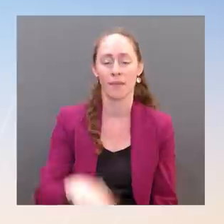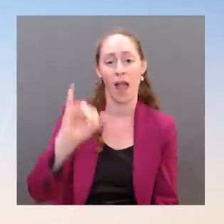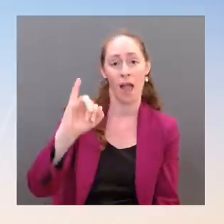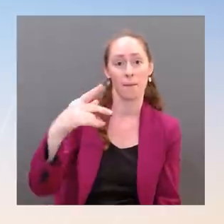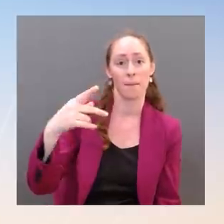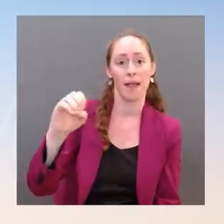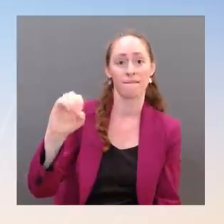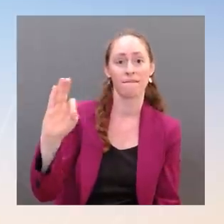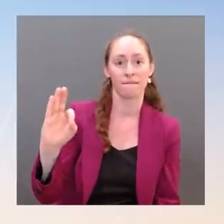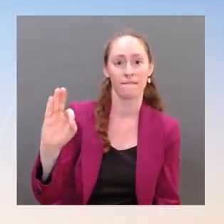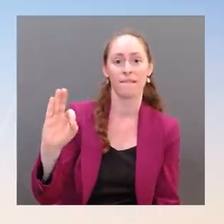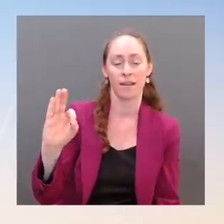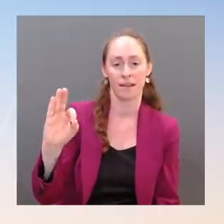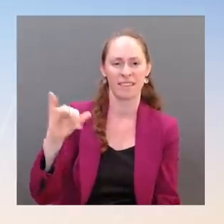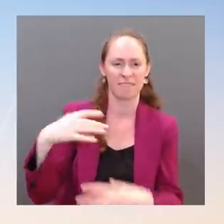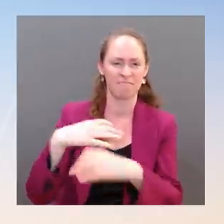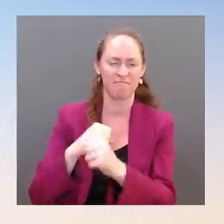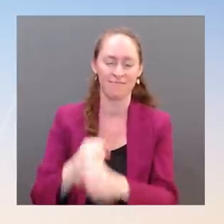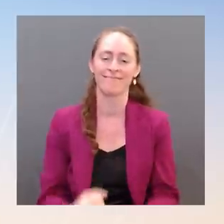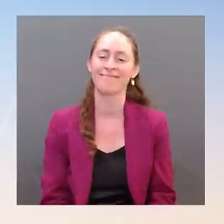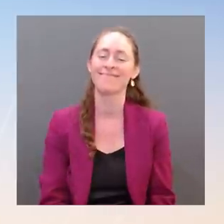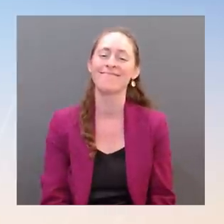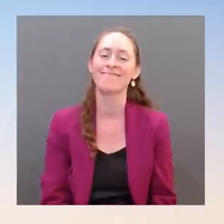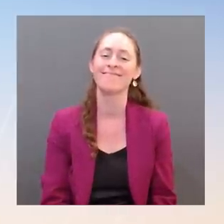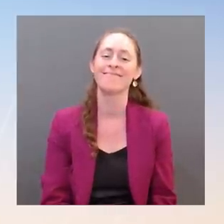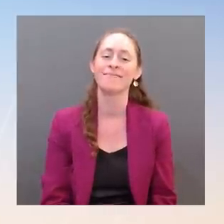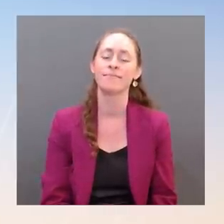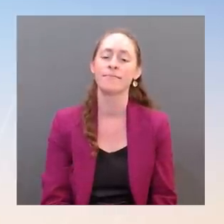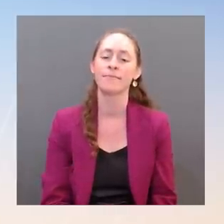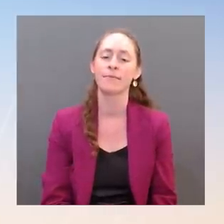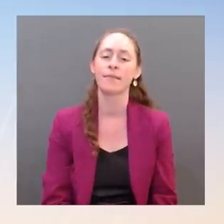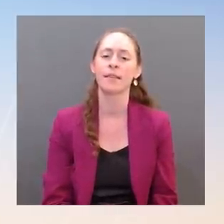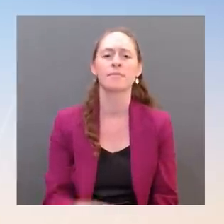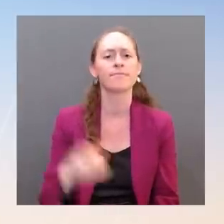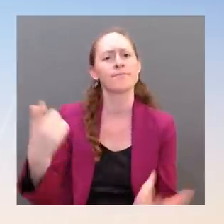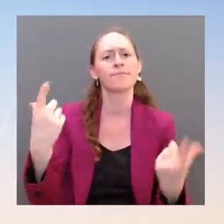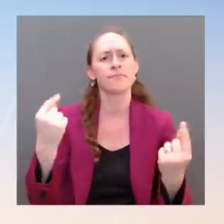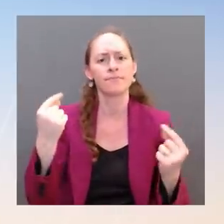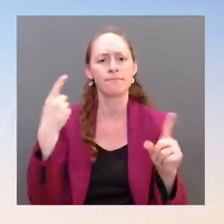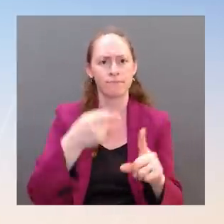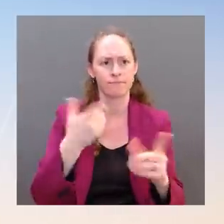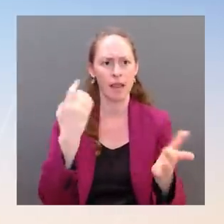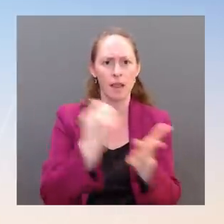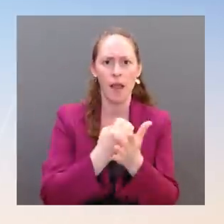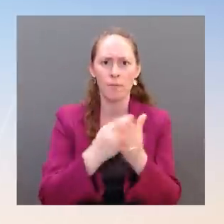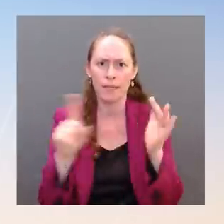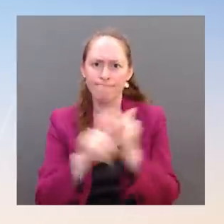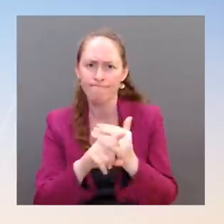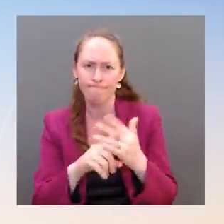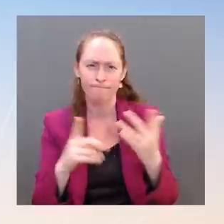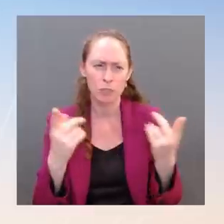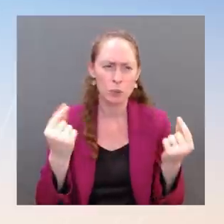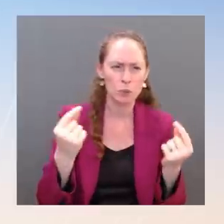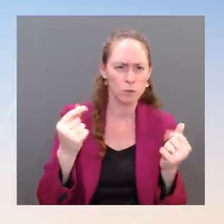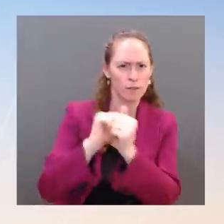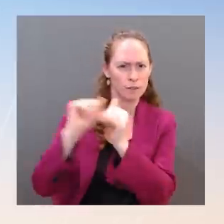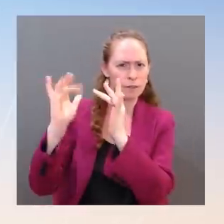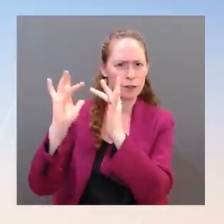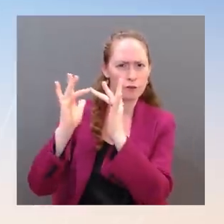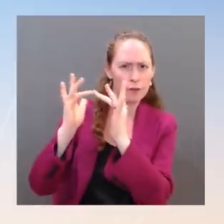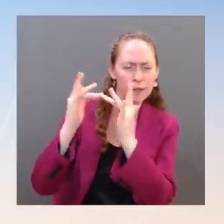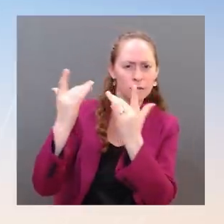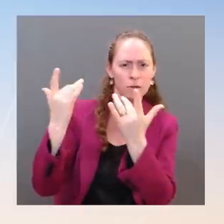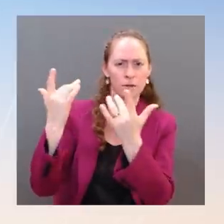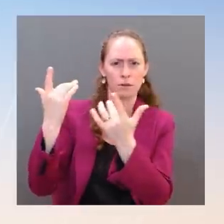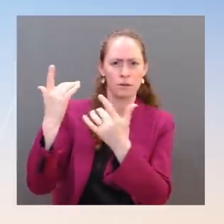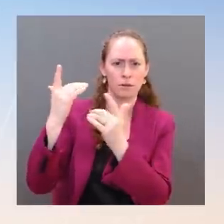challenges from setting the rules of the digital economy to ensuring secure and resilient supply chains, to managing